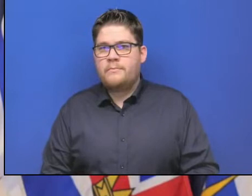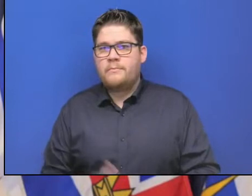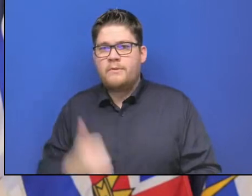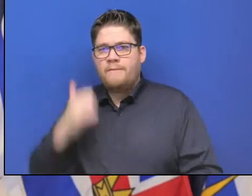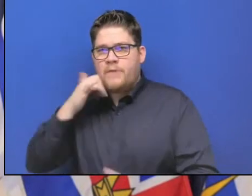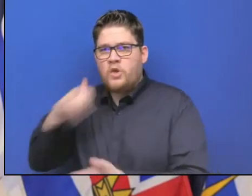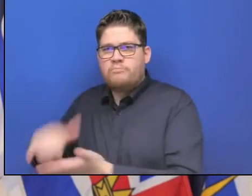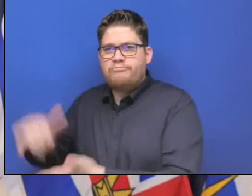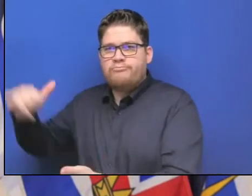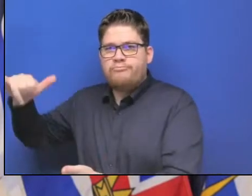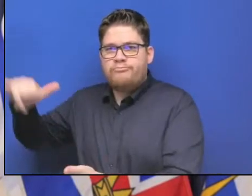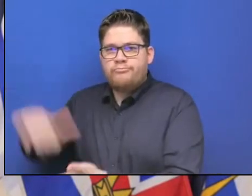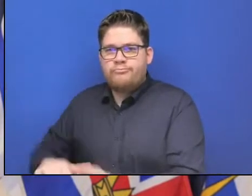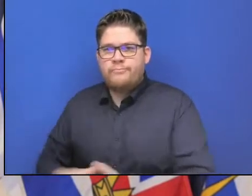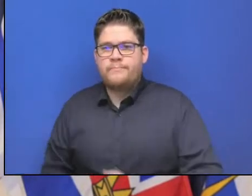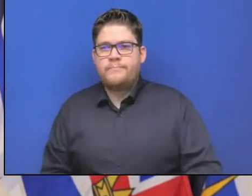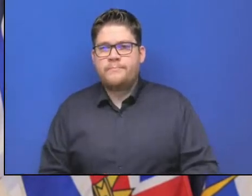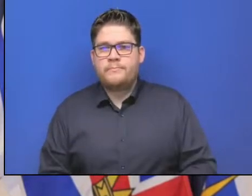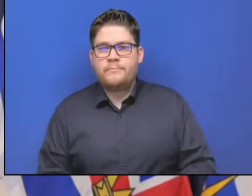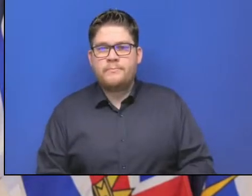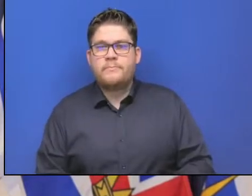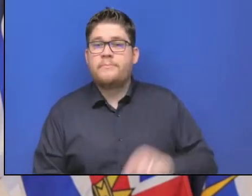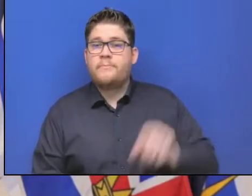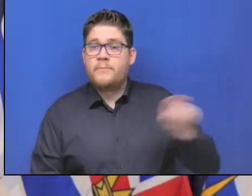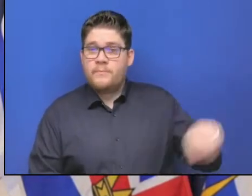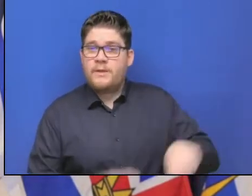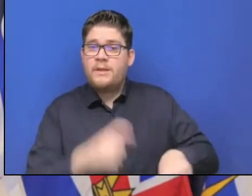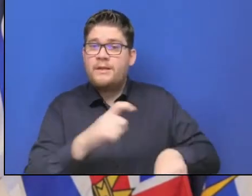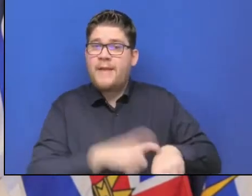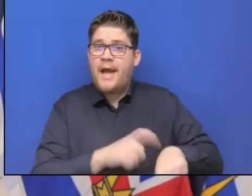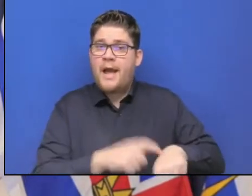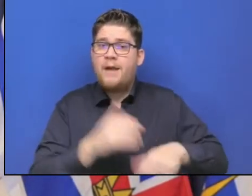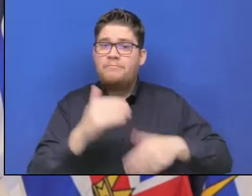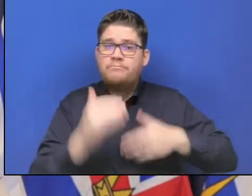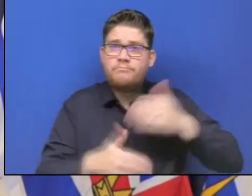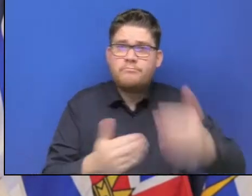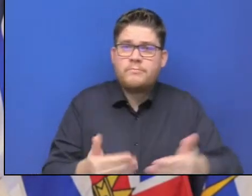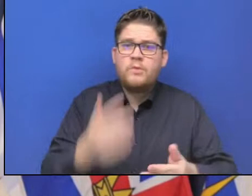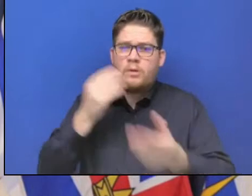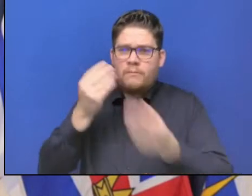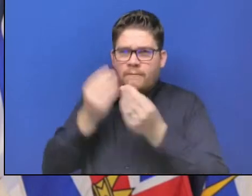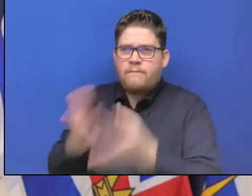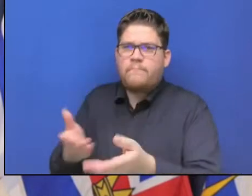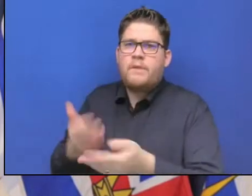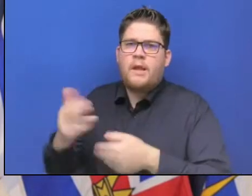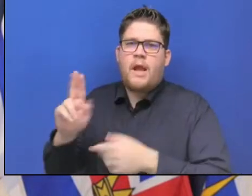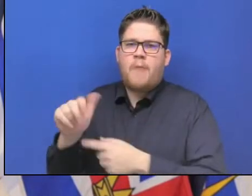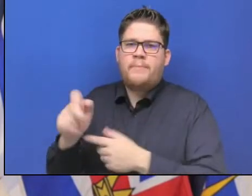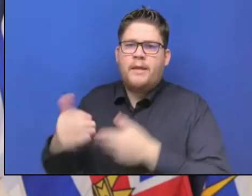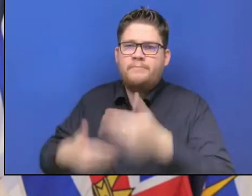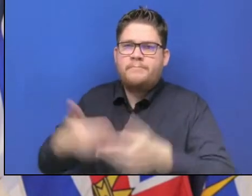So those timelines will be updated as we move forward. Colton, you have a follow-up?